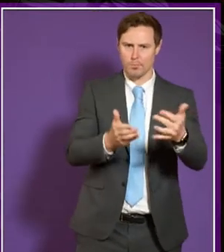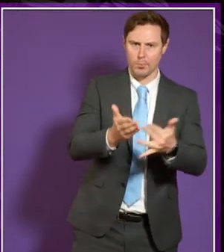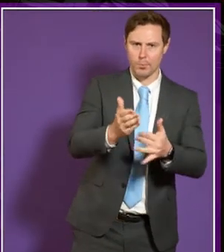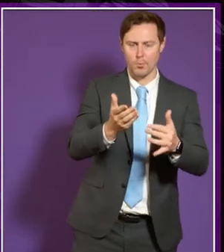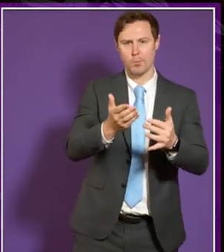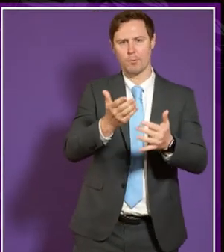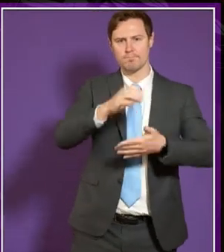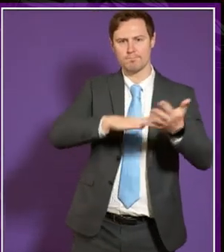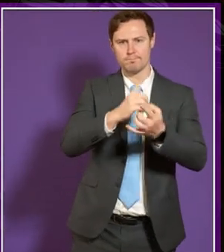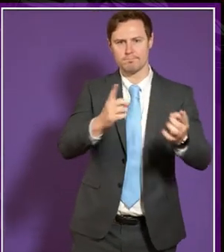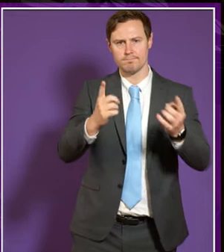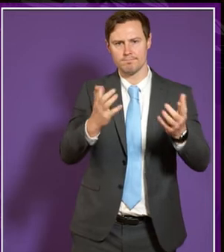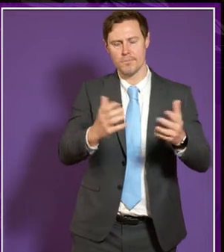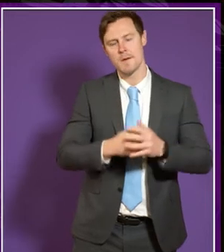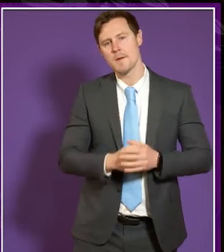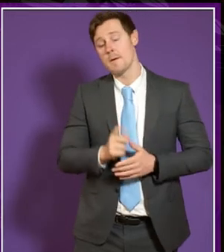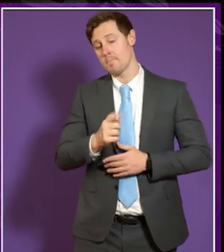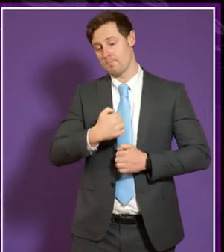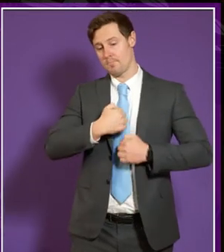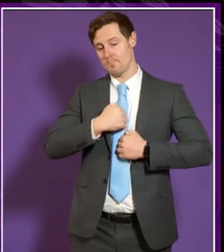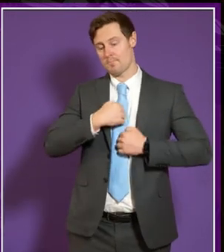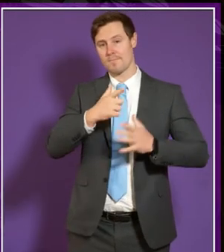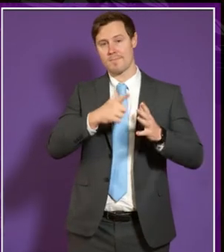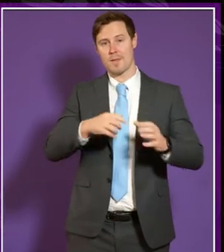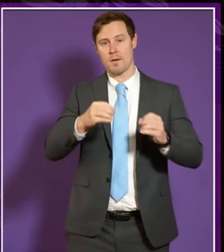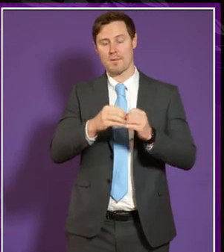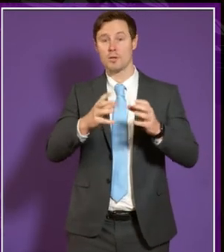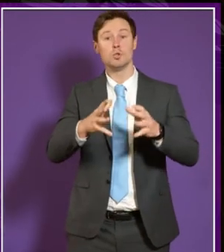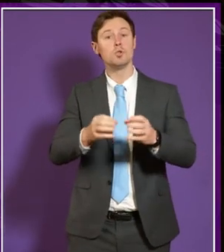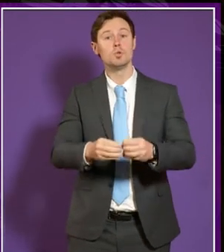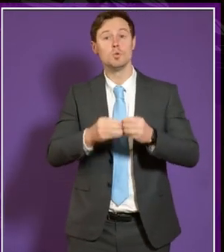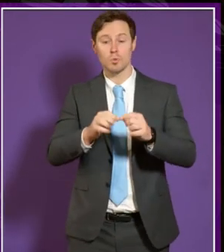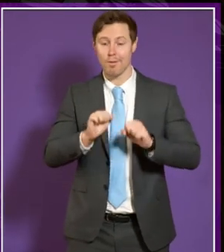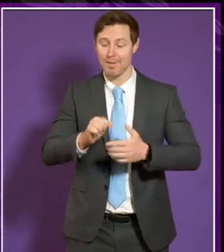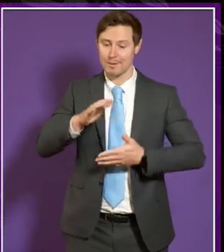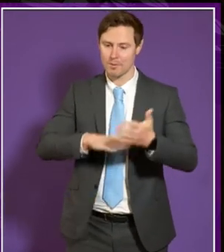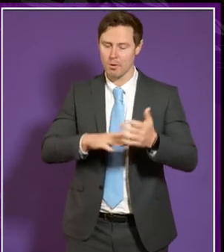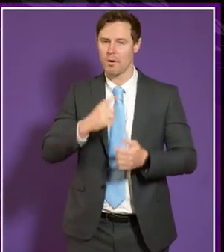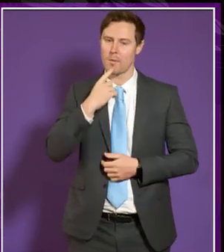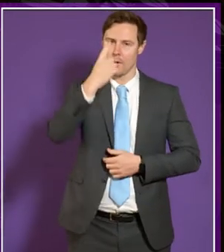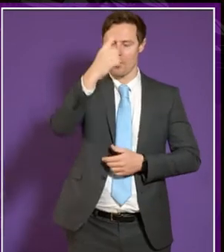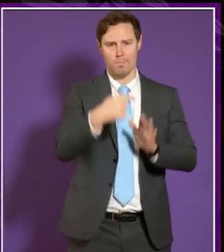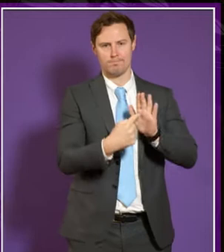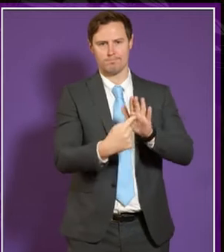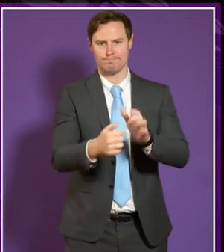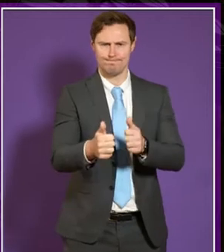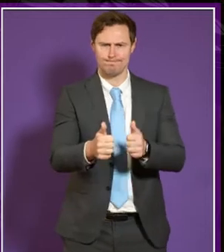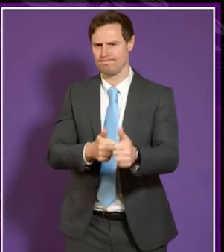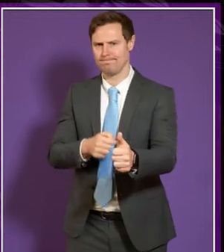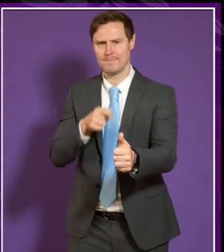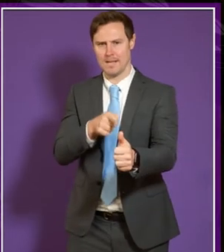I know that at Aberdeen, the student experience is very much at the forefront of what we do.